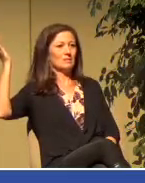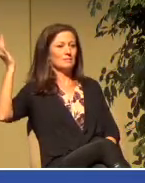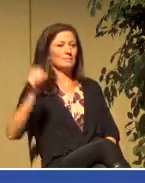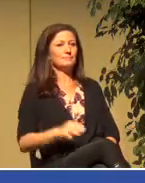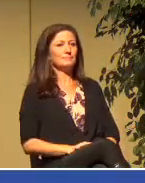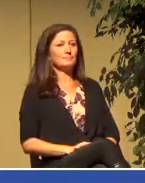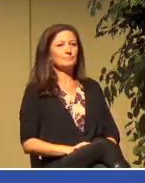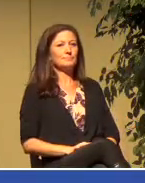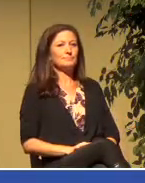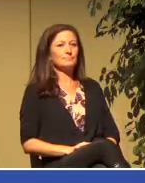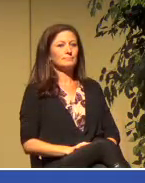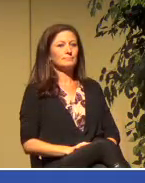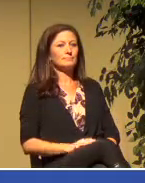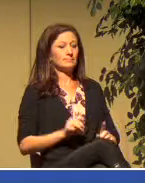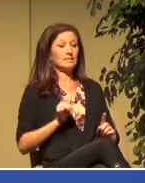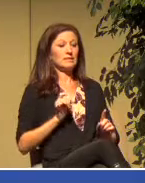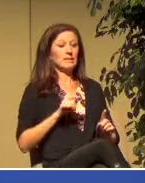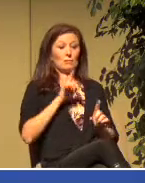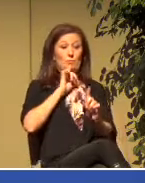And then, his response.